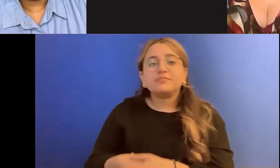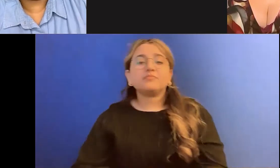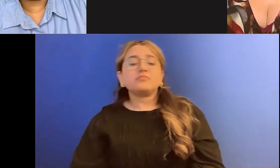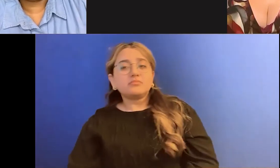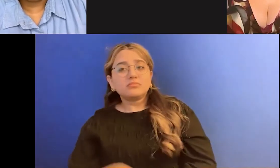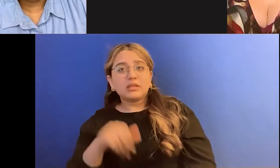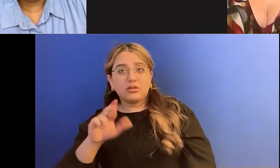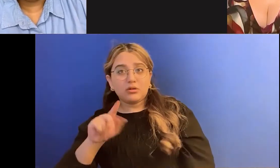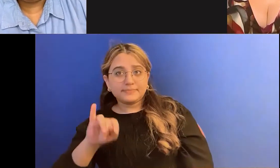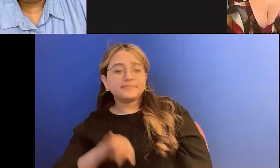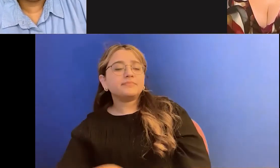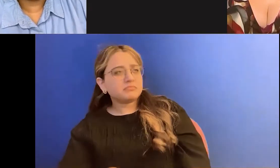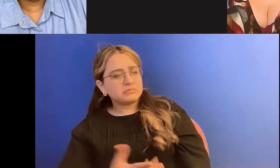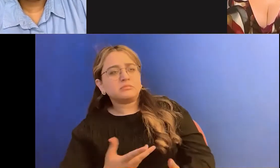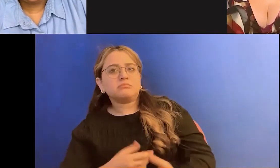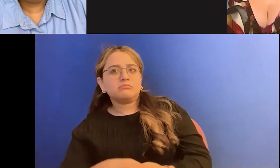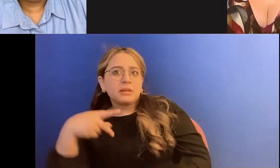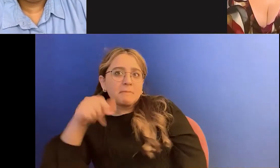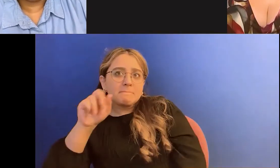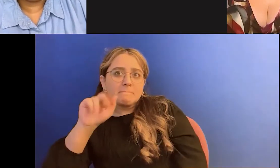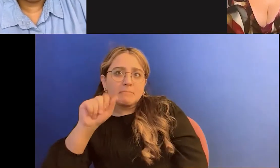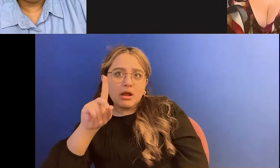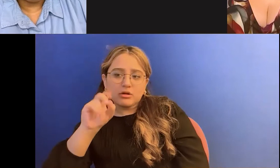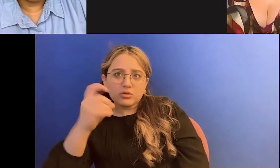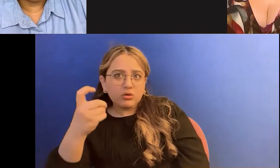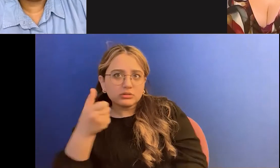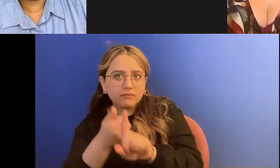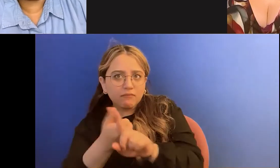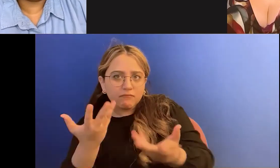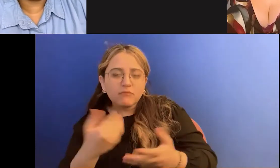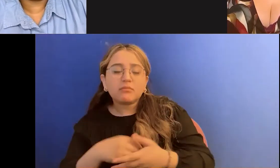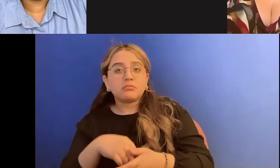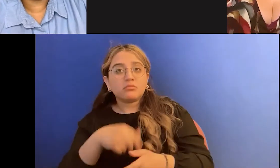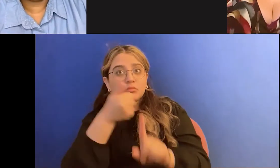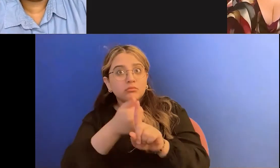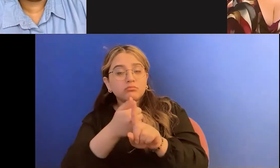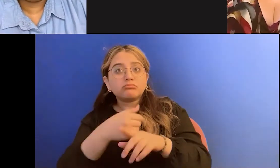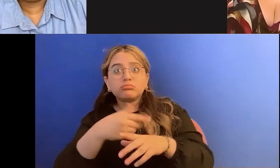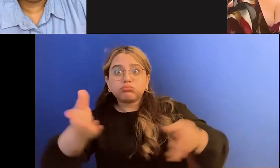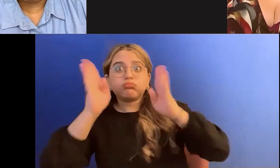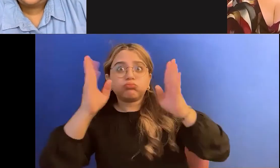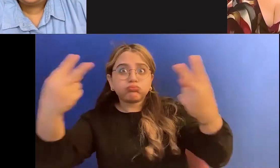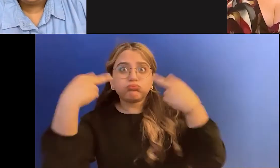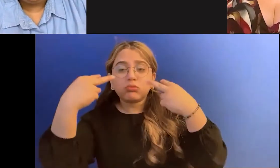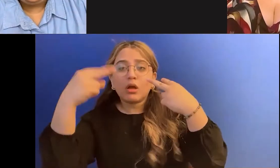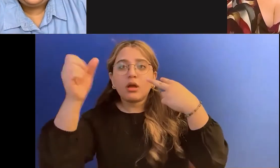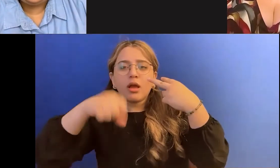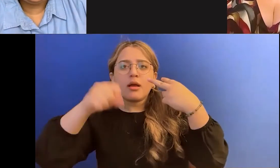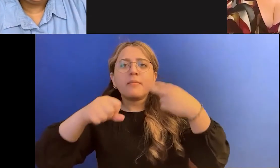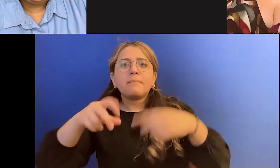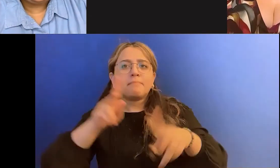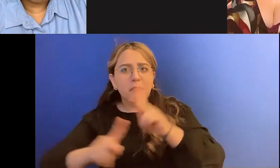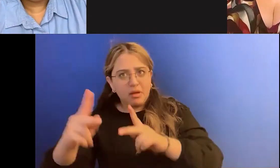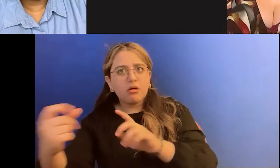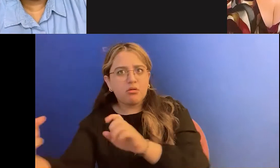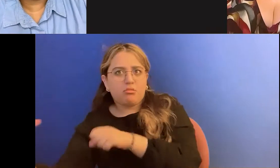you, you are hyper visible, but at the same time, people want to rather you hyper invisible as well. And,